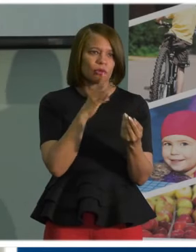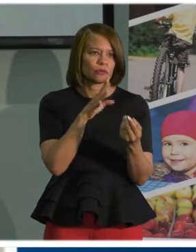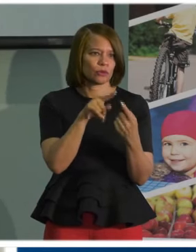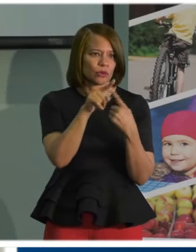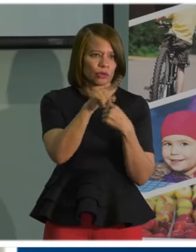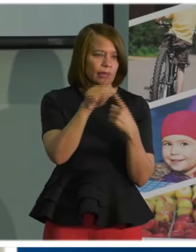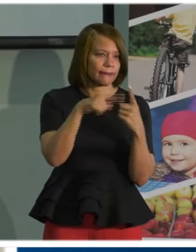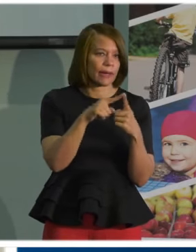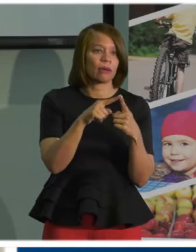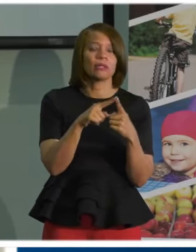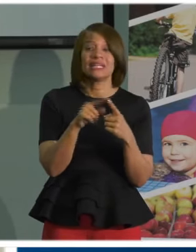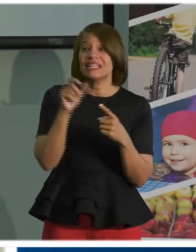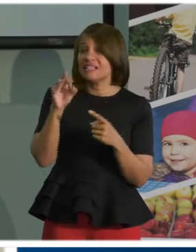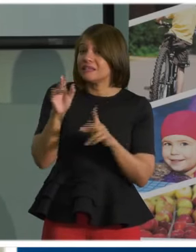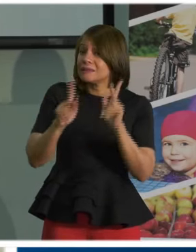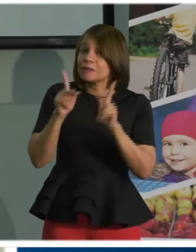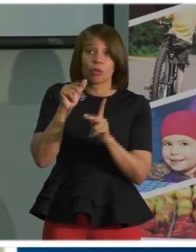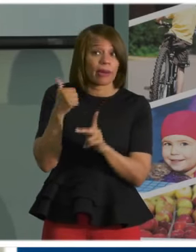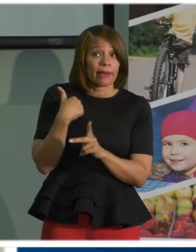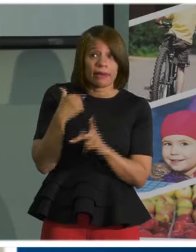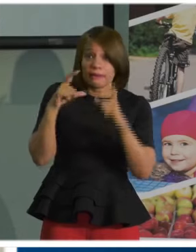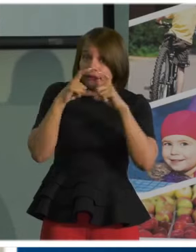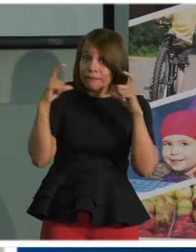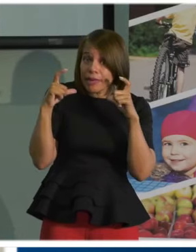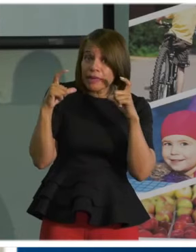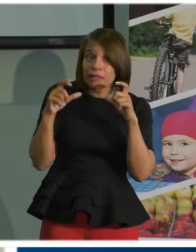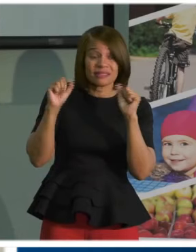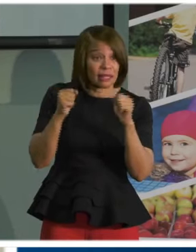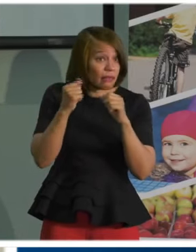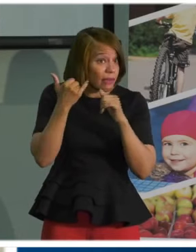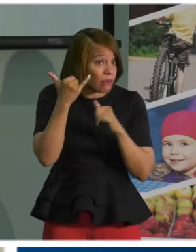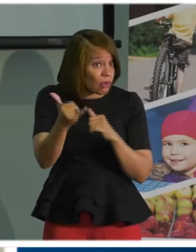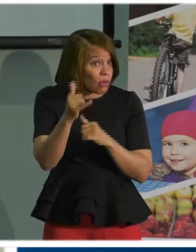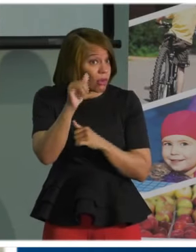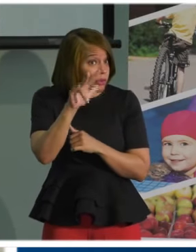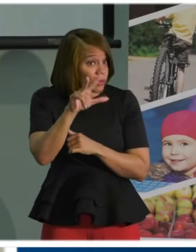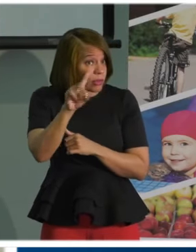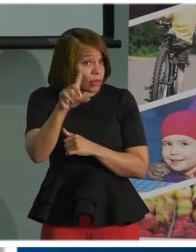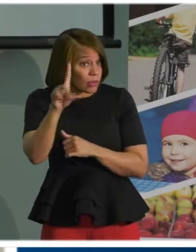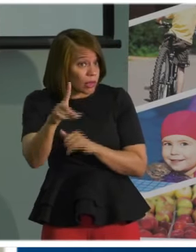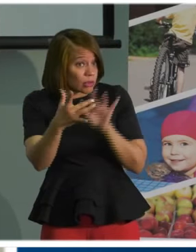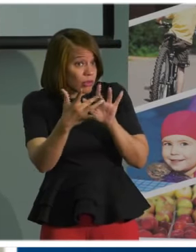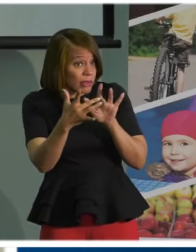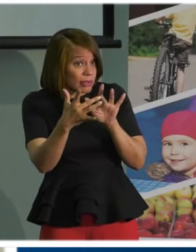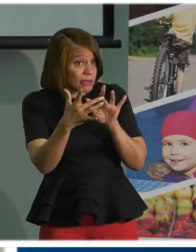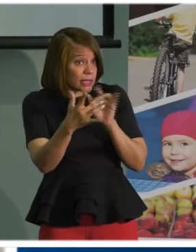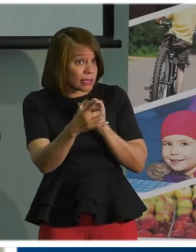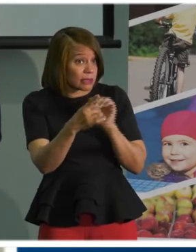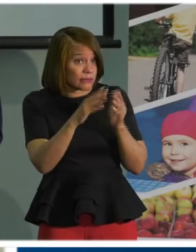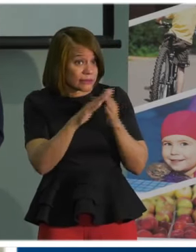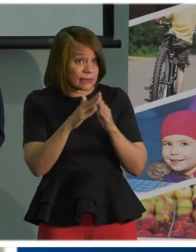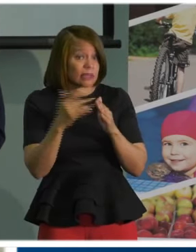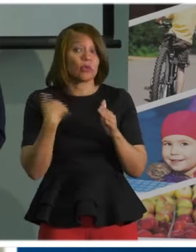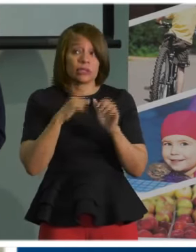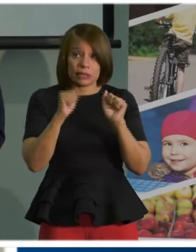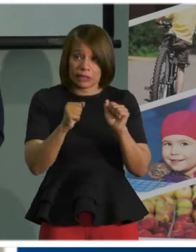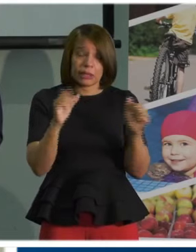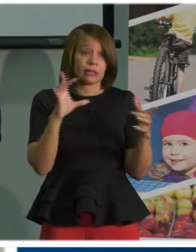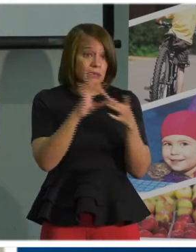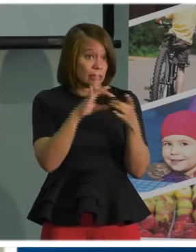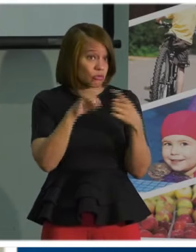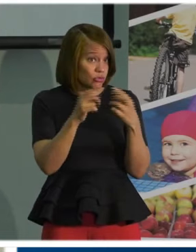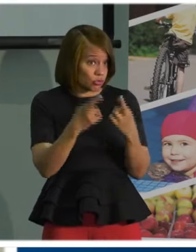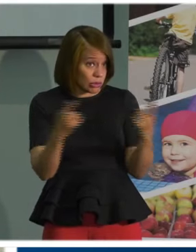call 311? They can call 311, contact, uh, 311 at the city, and we can connect them to those